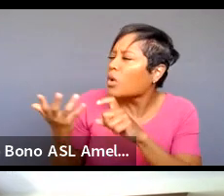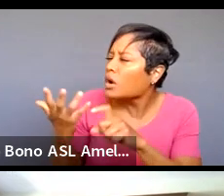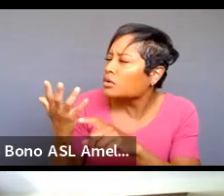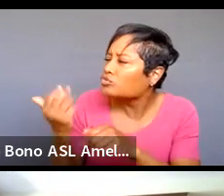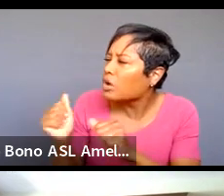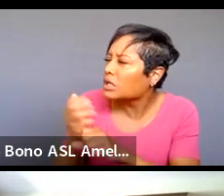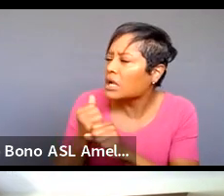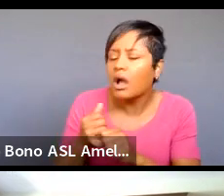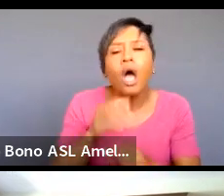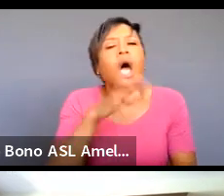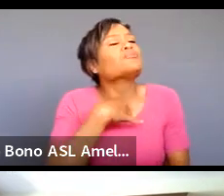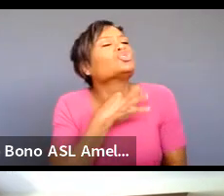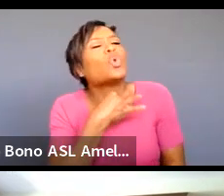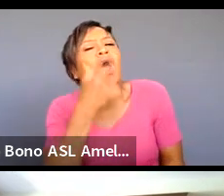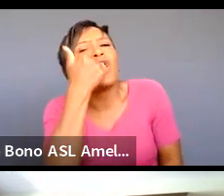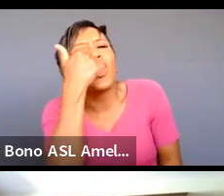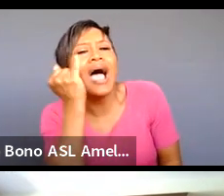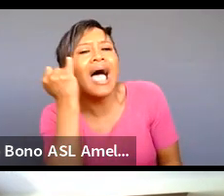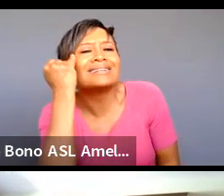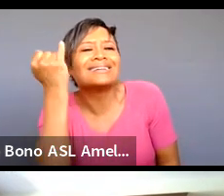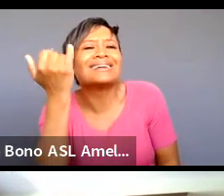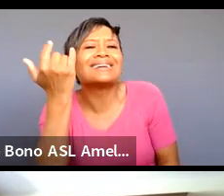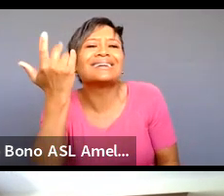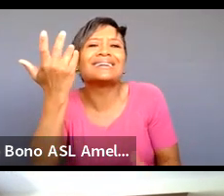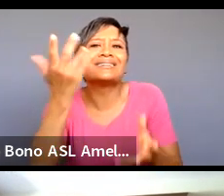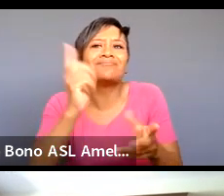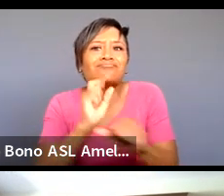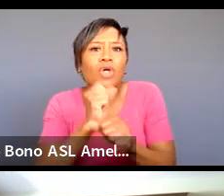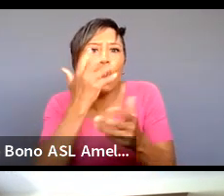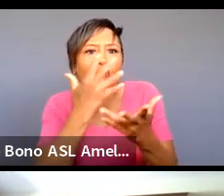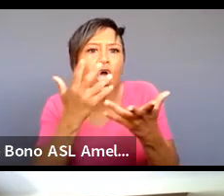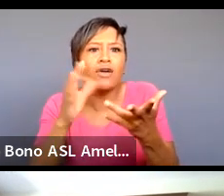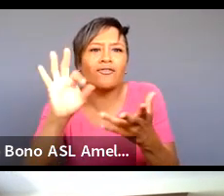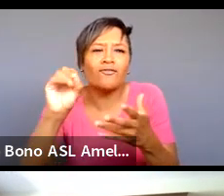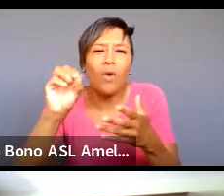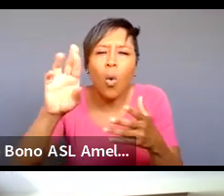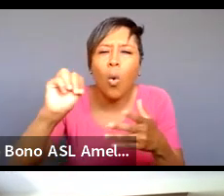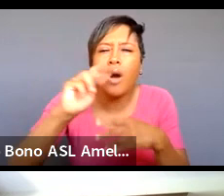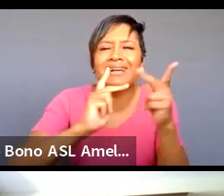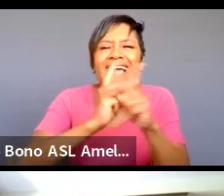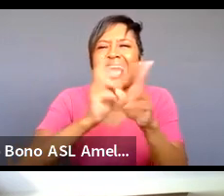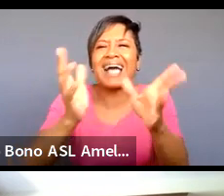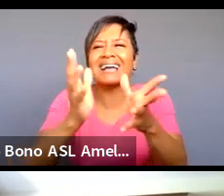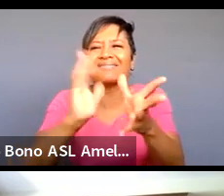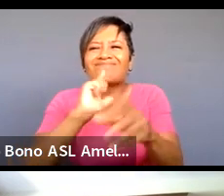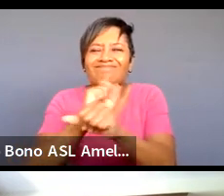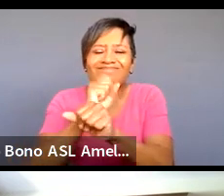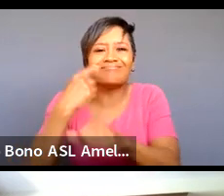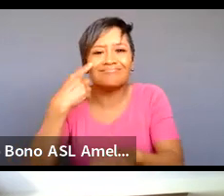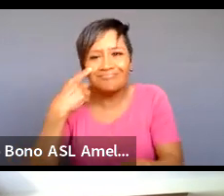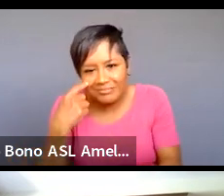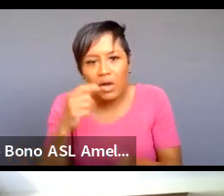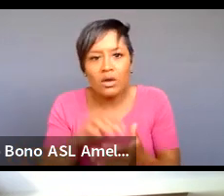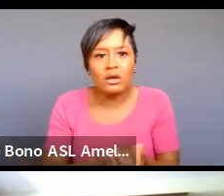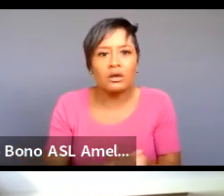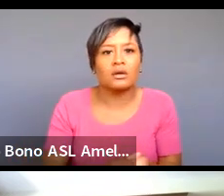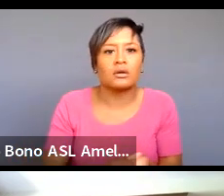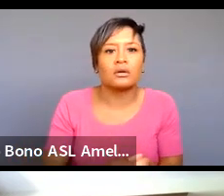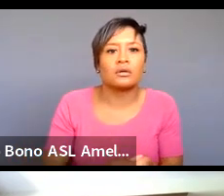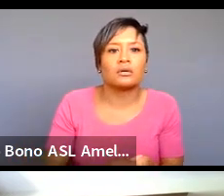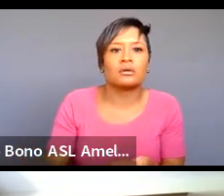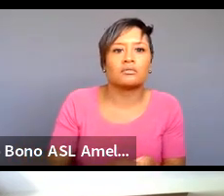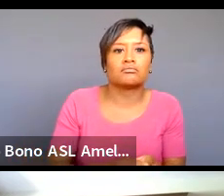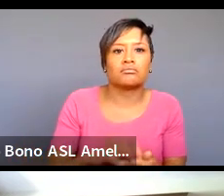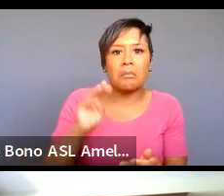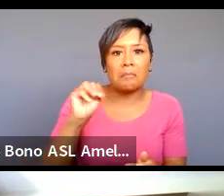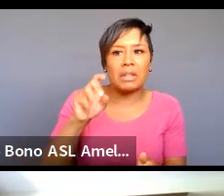like a idea of what it looks like on its feet and like you know form and stuff like that or that we yeah i recommend i recommend my